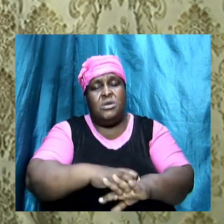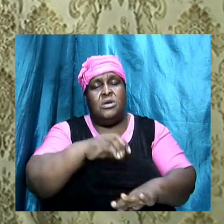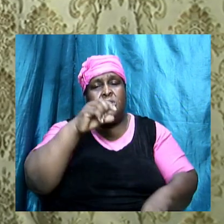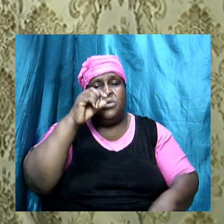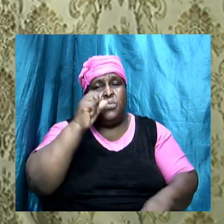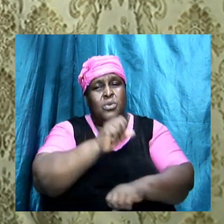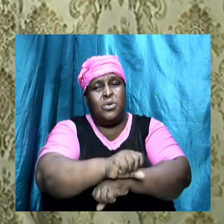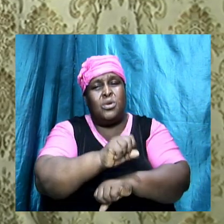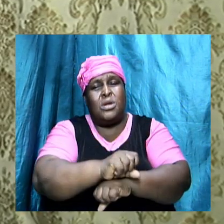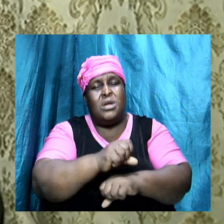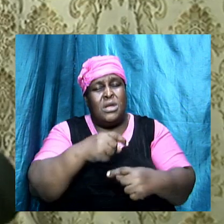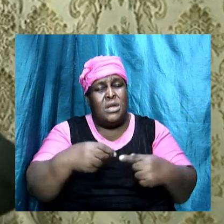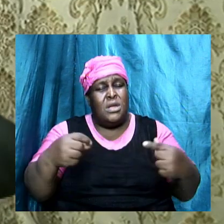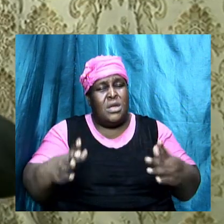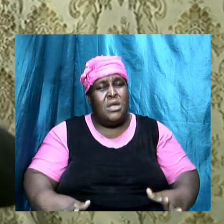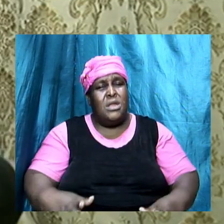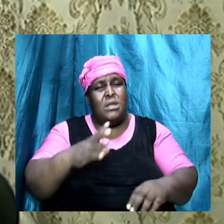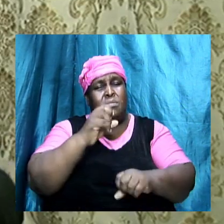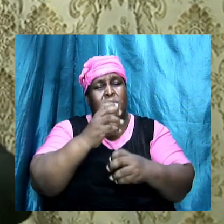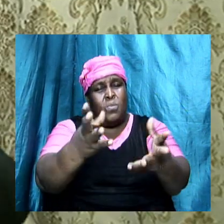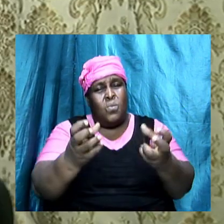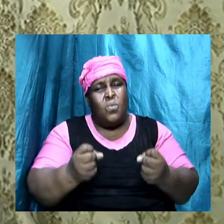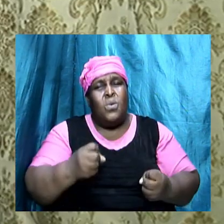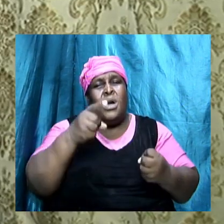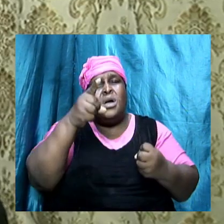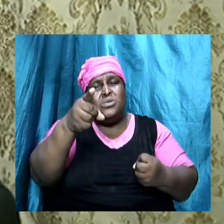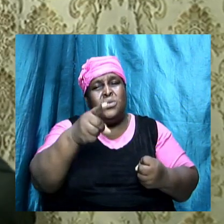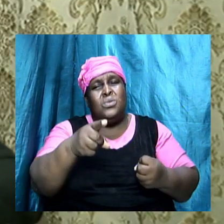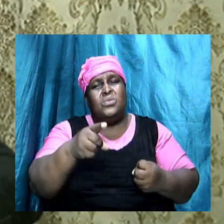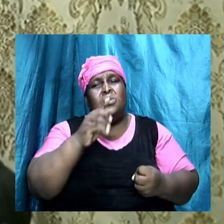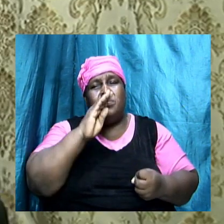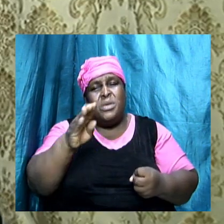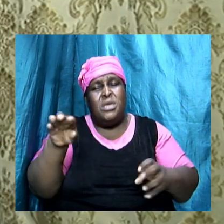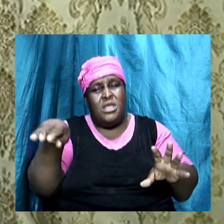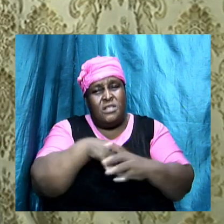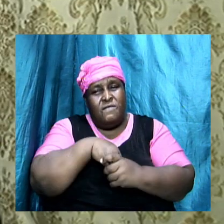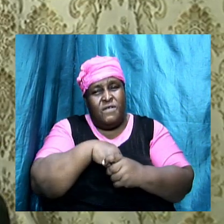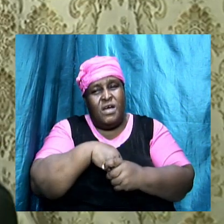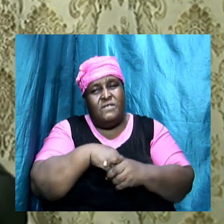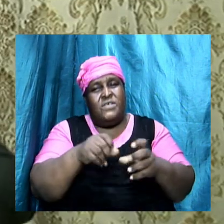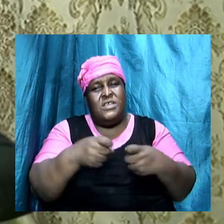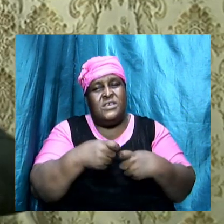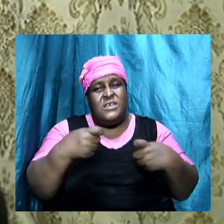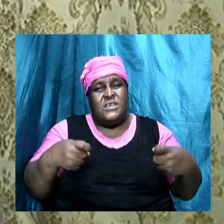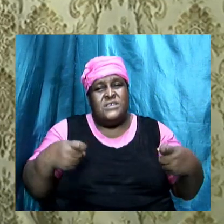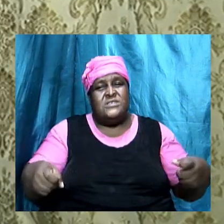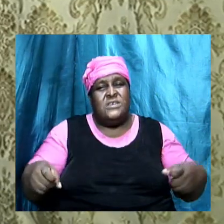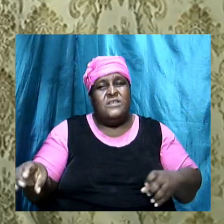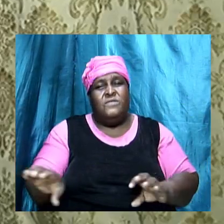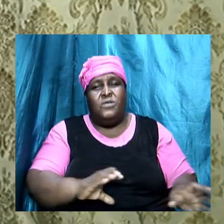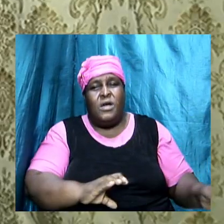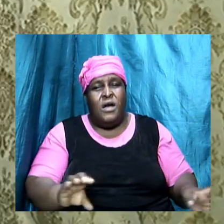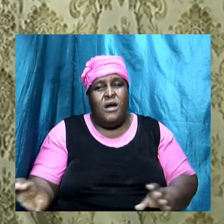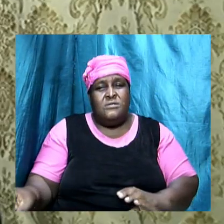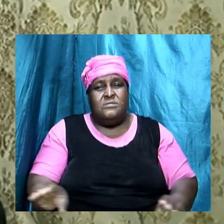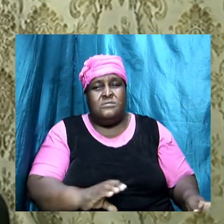you to know, you to be involved in the mixing, wants you to be involved, amen, sexually,